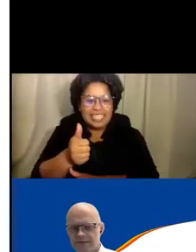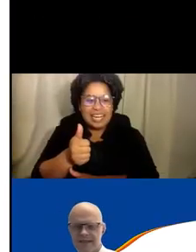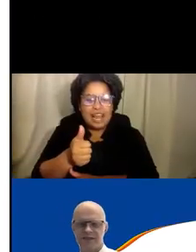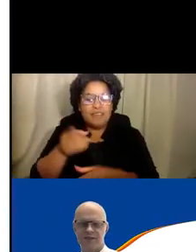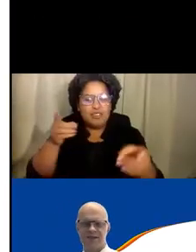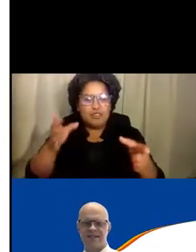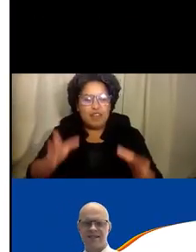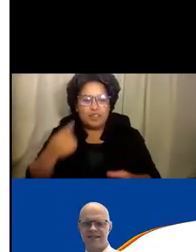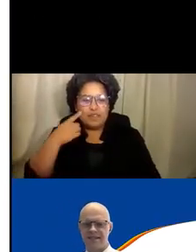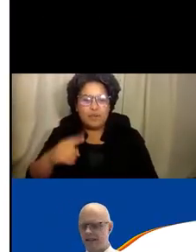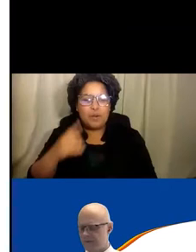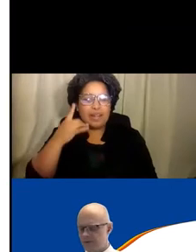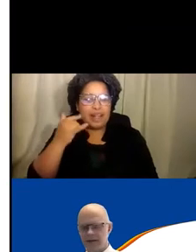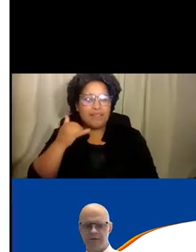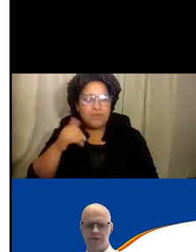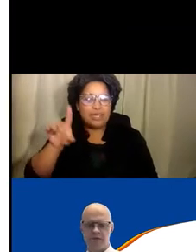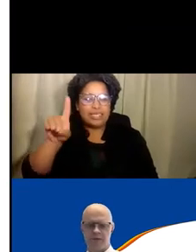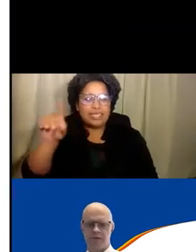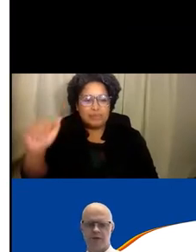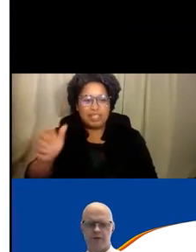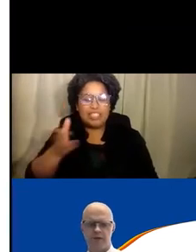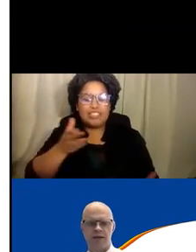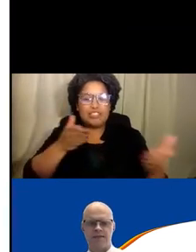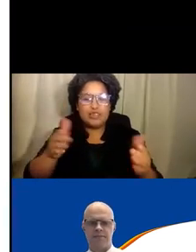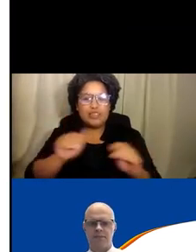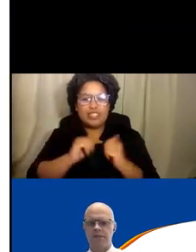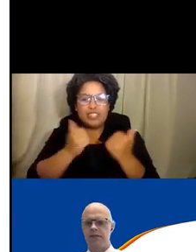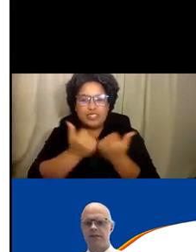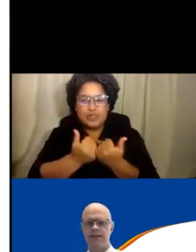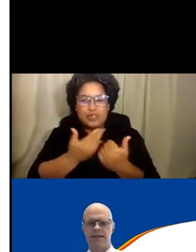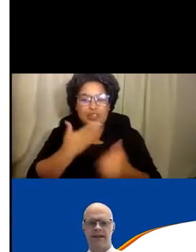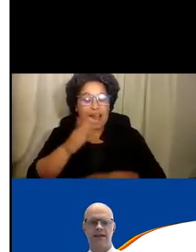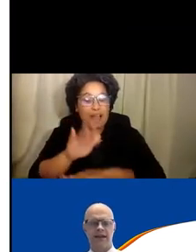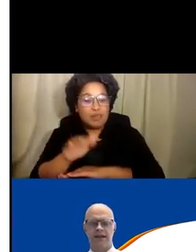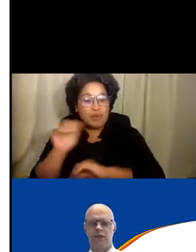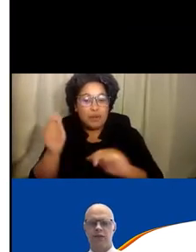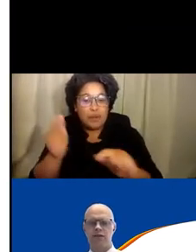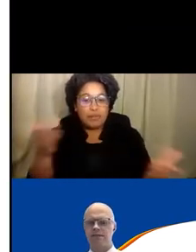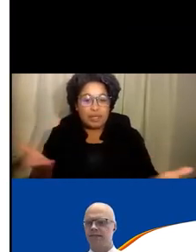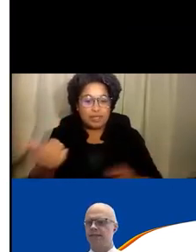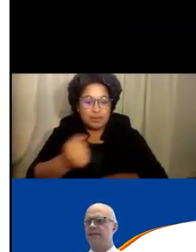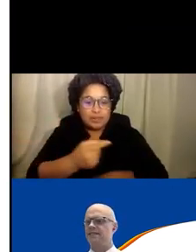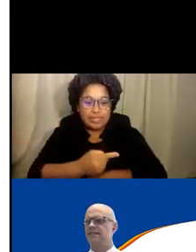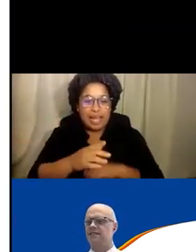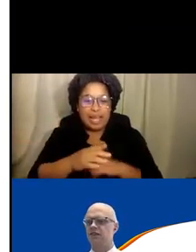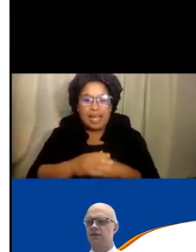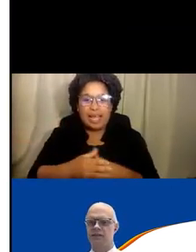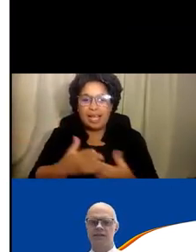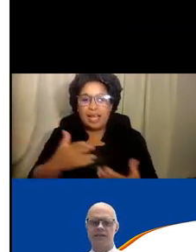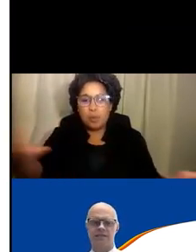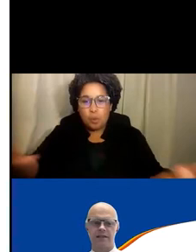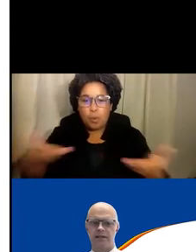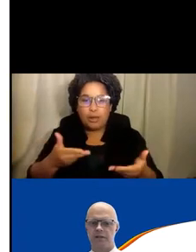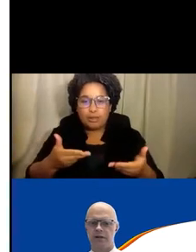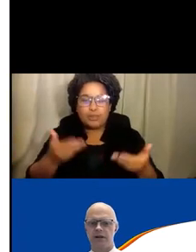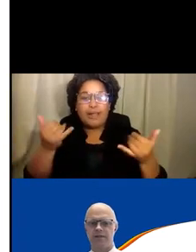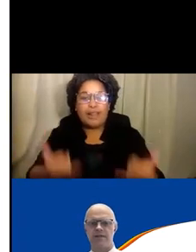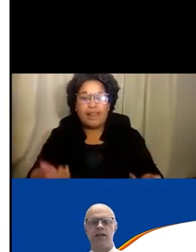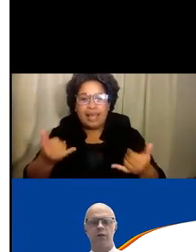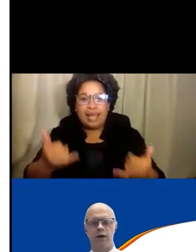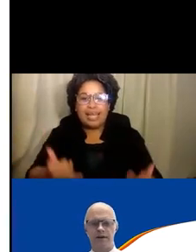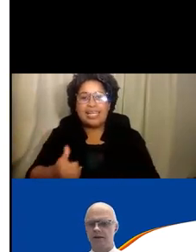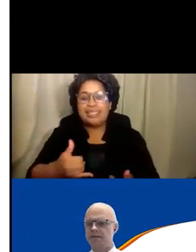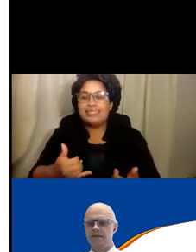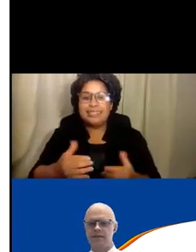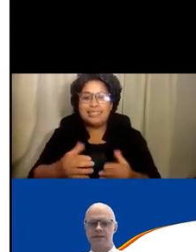Thank you so much, Lindy. Good afternoon, everyone. So glad to be with you today. And welcome to the latest installment of the Disability Thrives